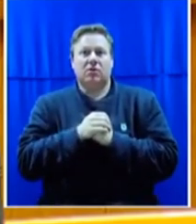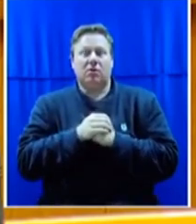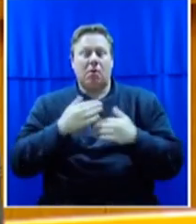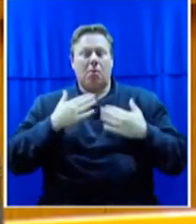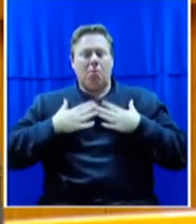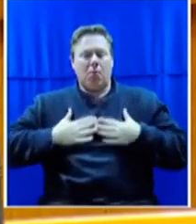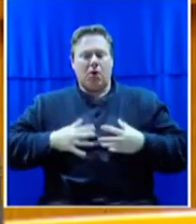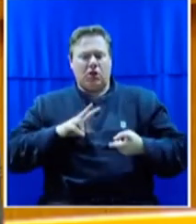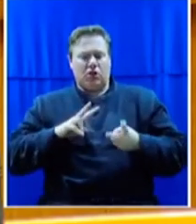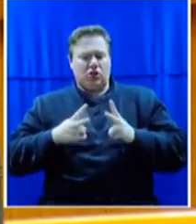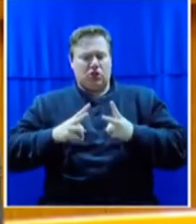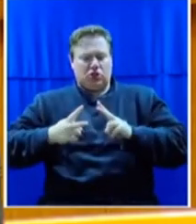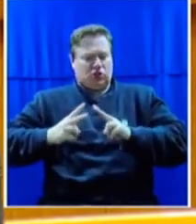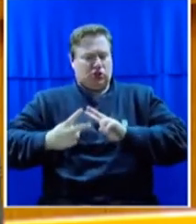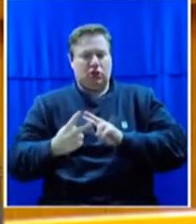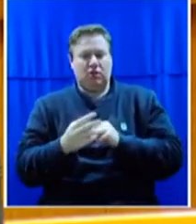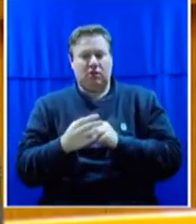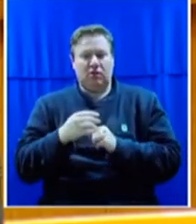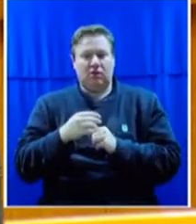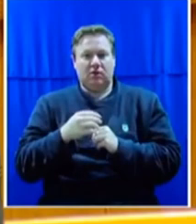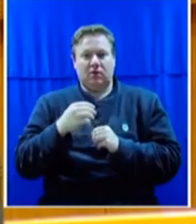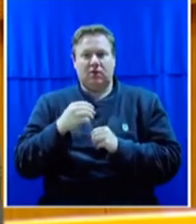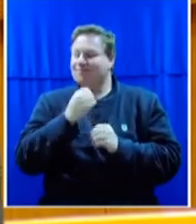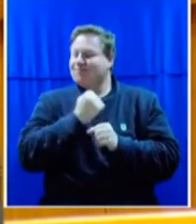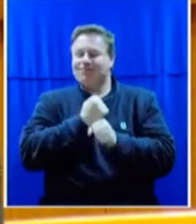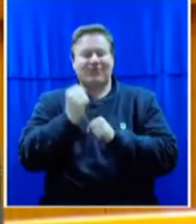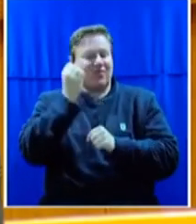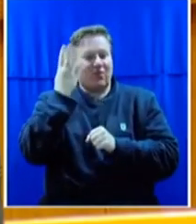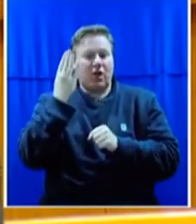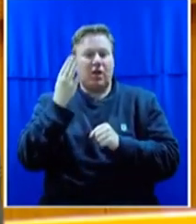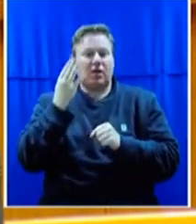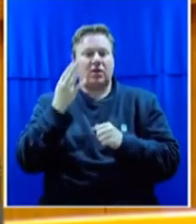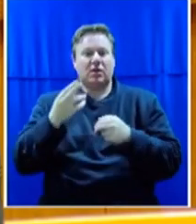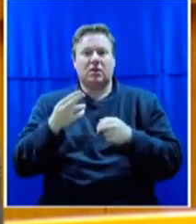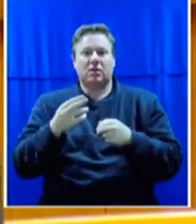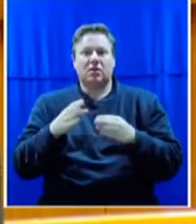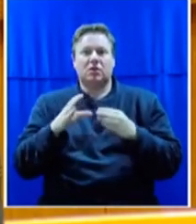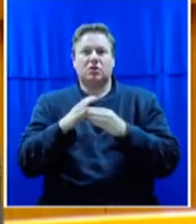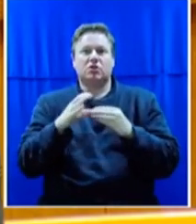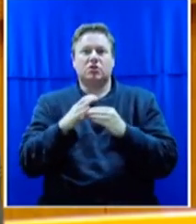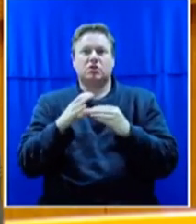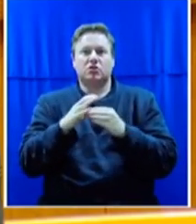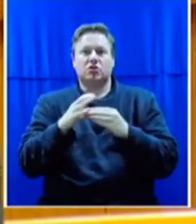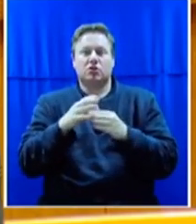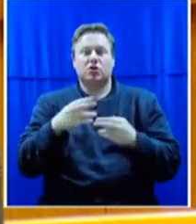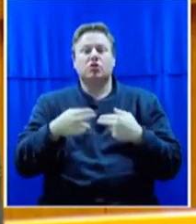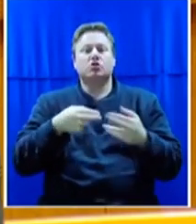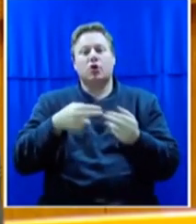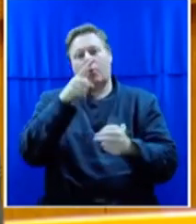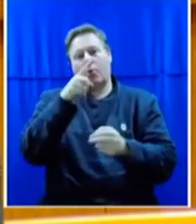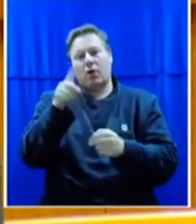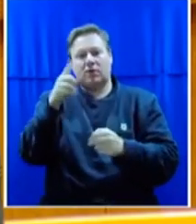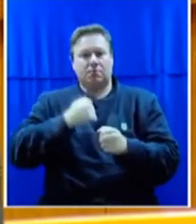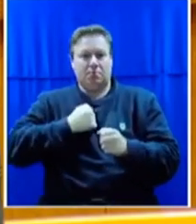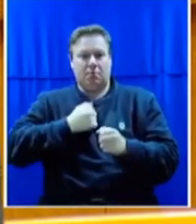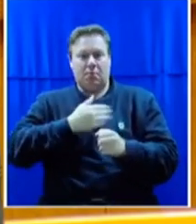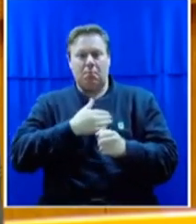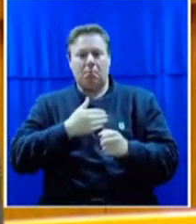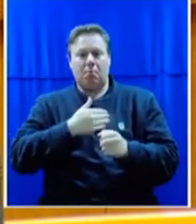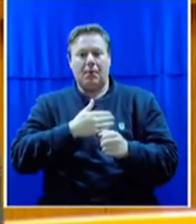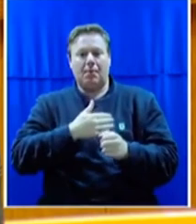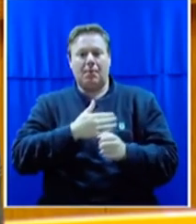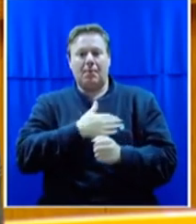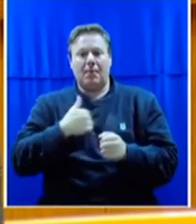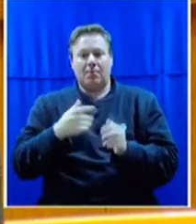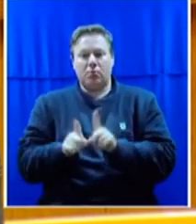I will never forget going to shop right with my mum and standing in the aisle. A man groped